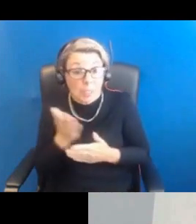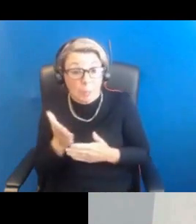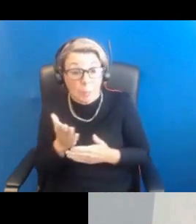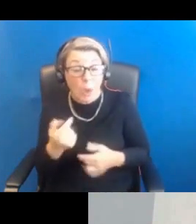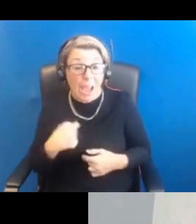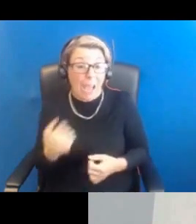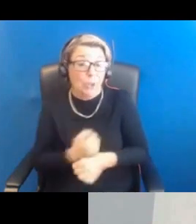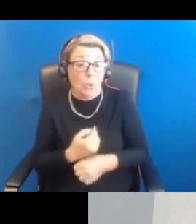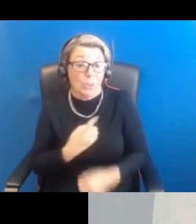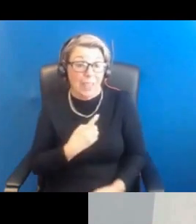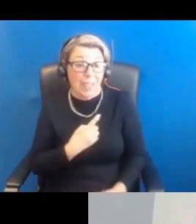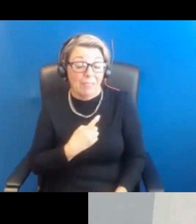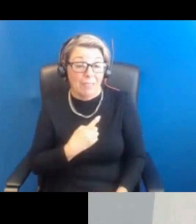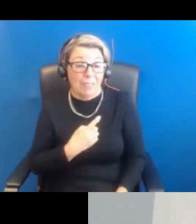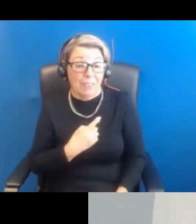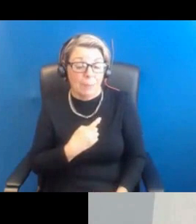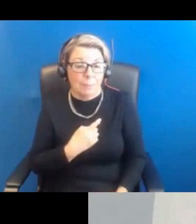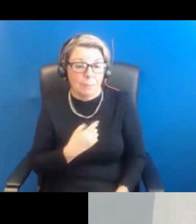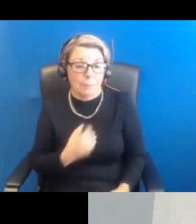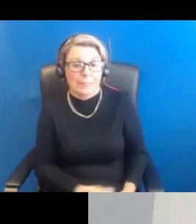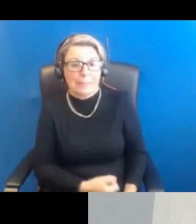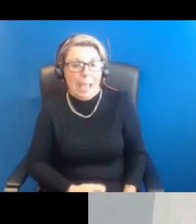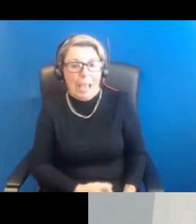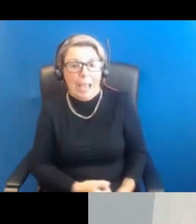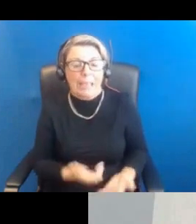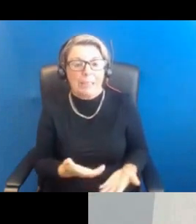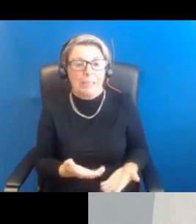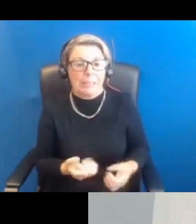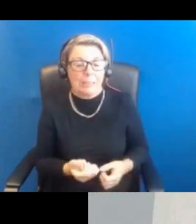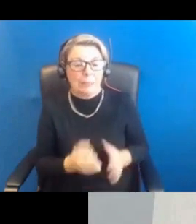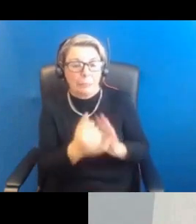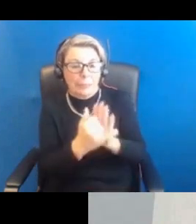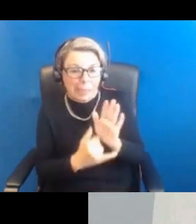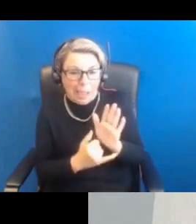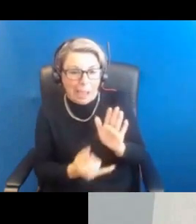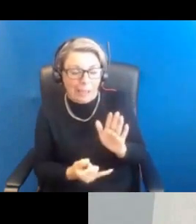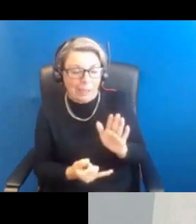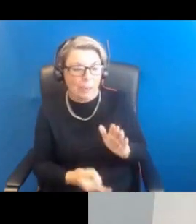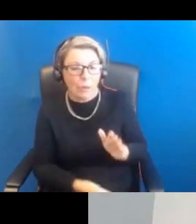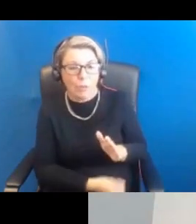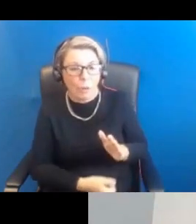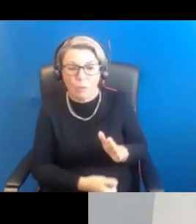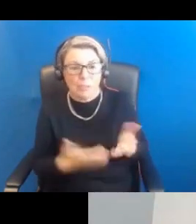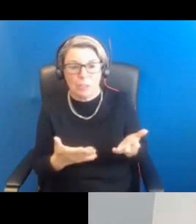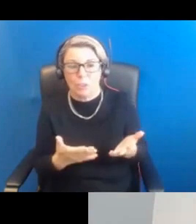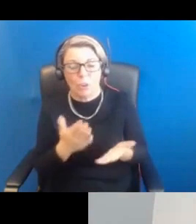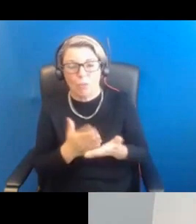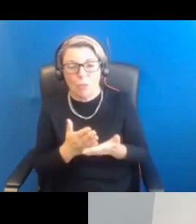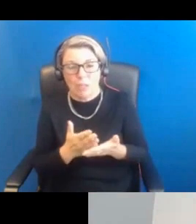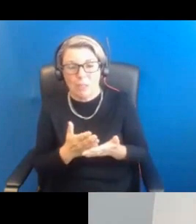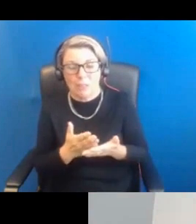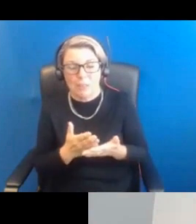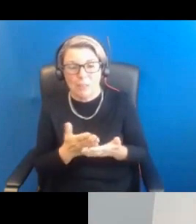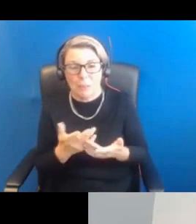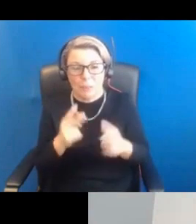because the scans that are being done of the ovaries are not really designed to focus on whether this ovary is